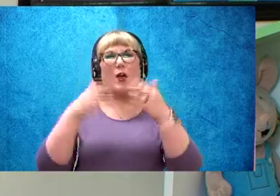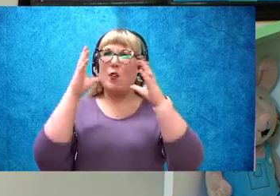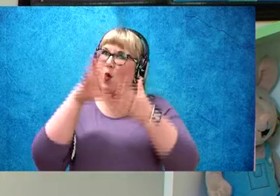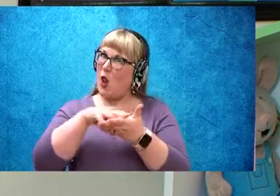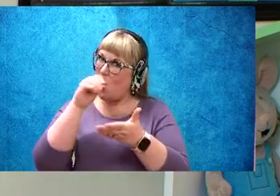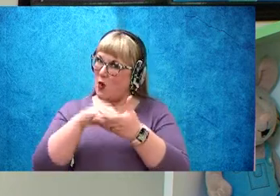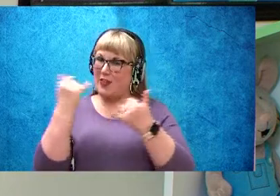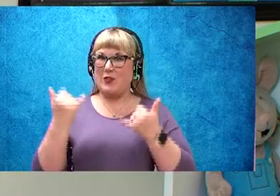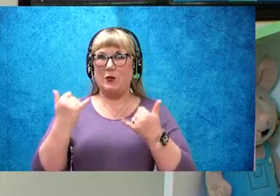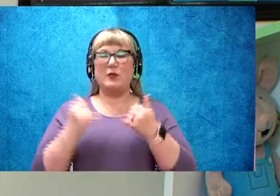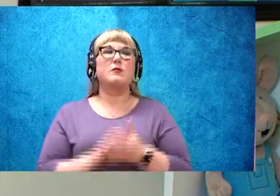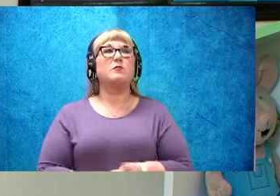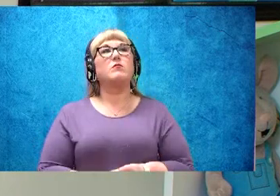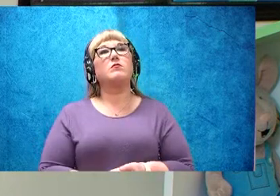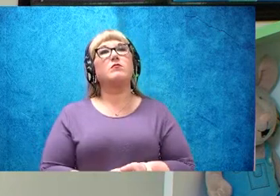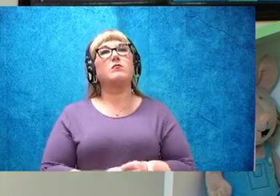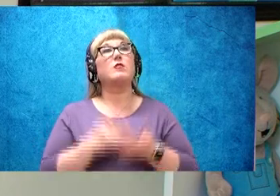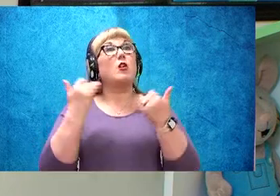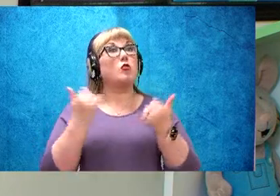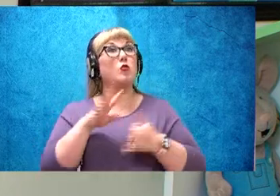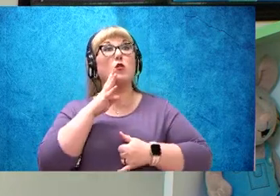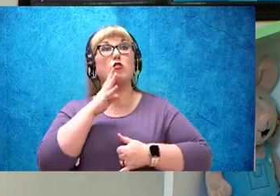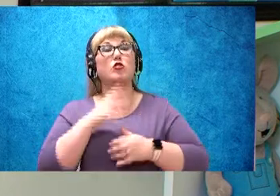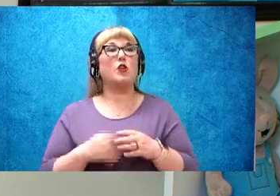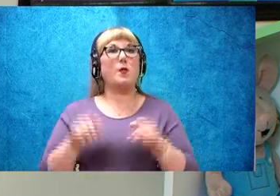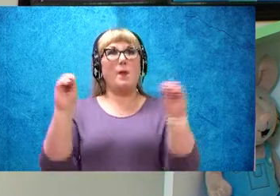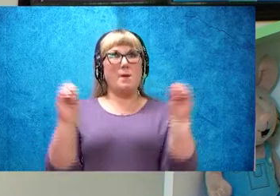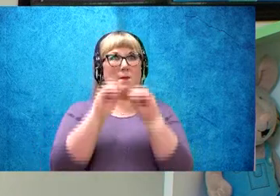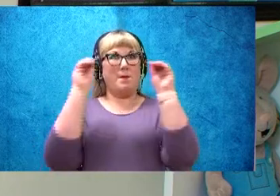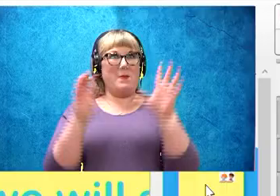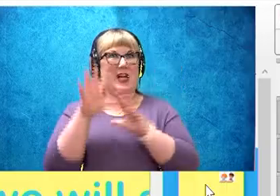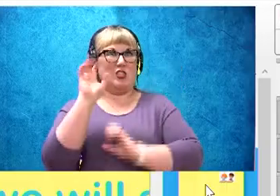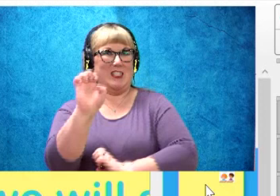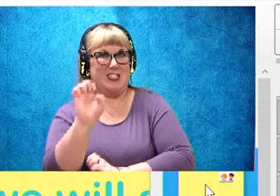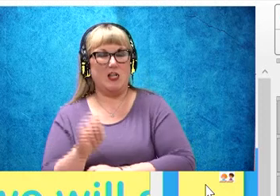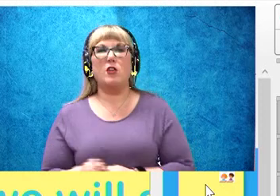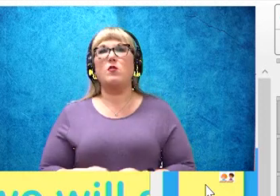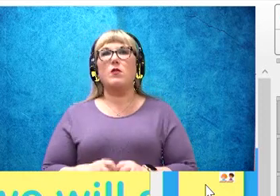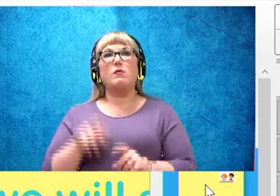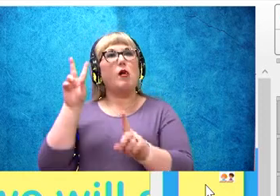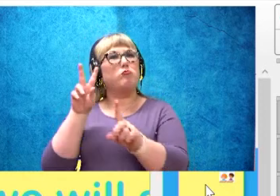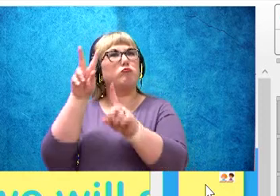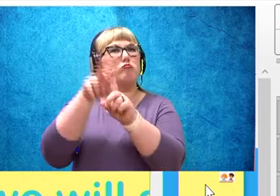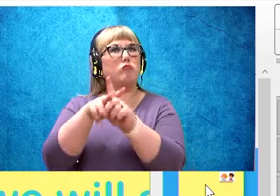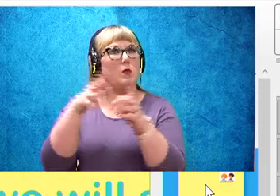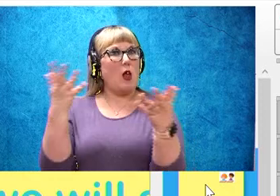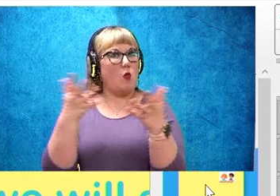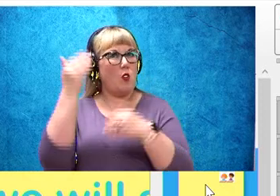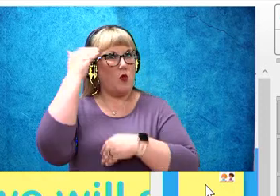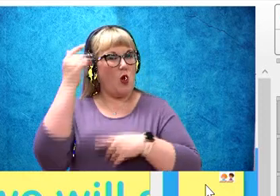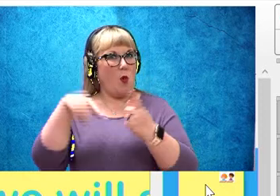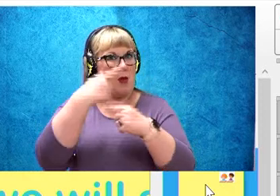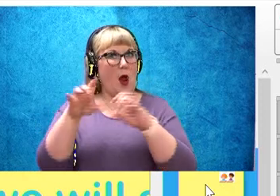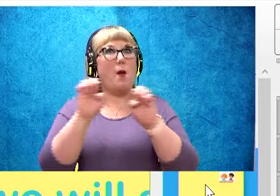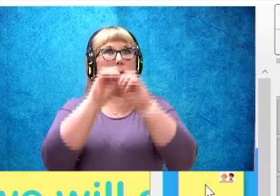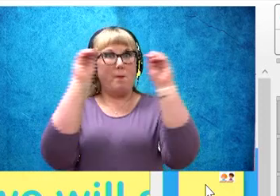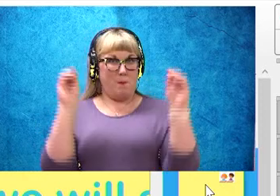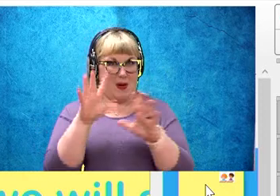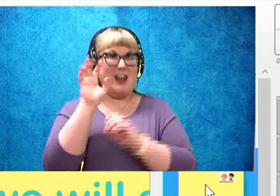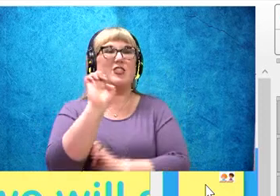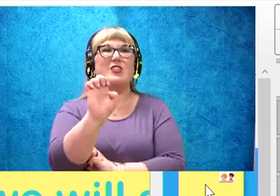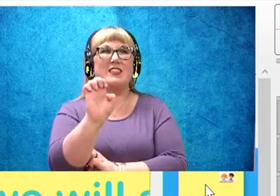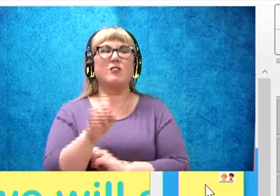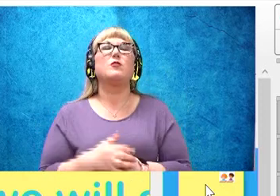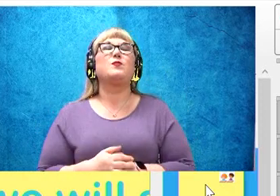Today, we're going to be talking about Magic E, applying what we know about Magic E to decode words, and we will answer